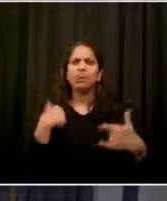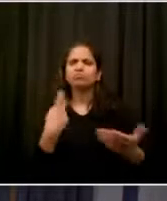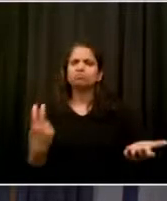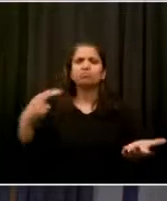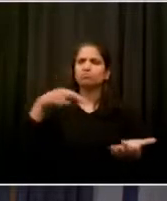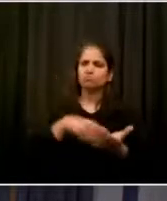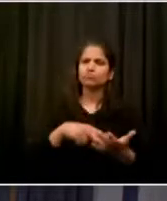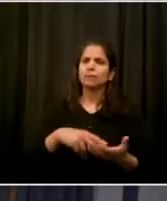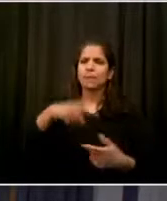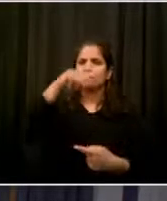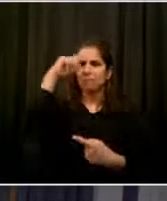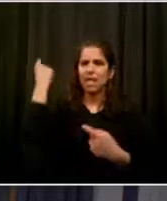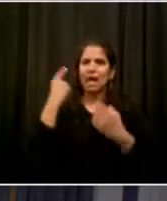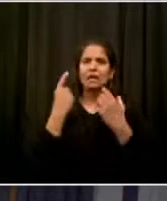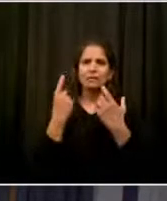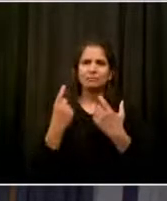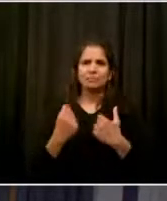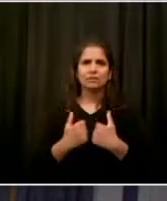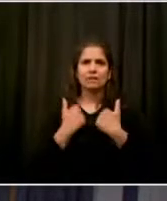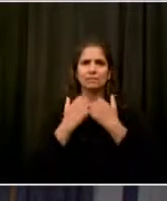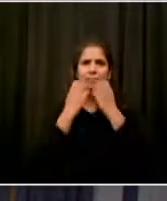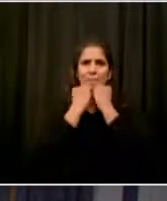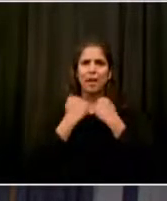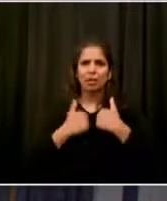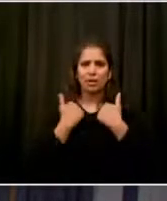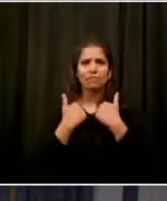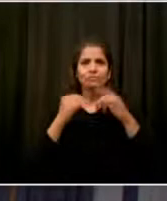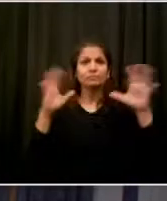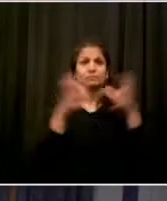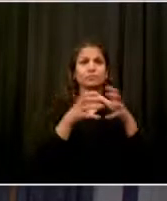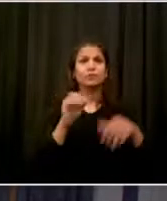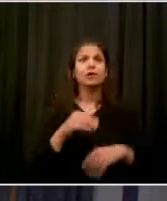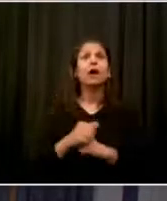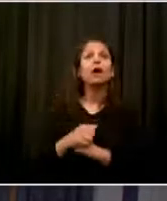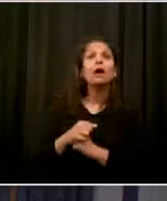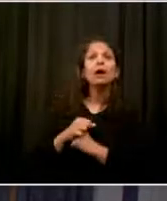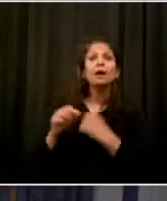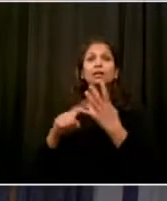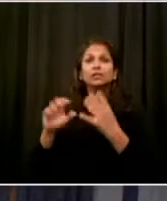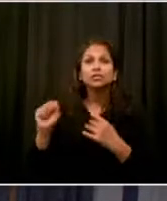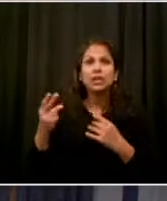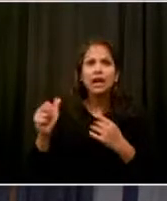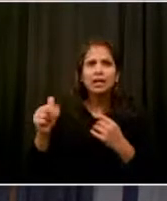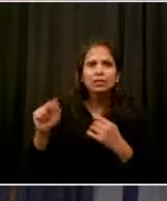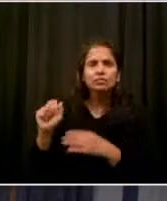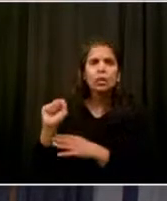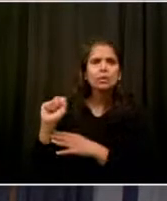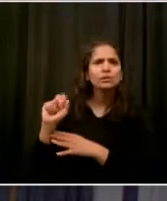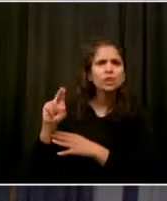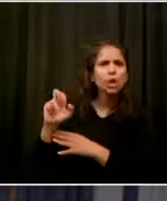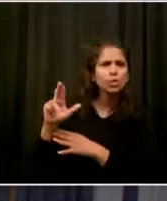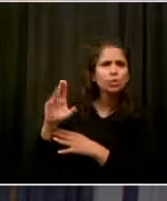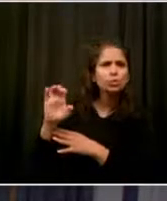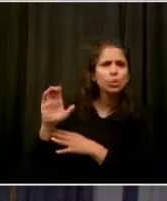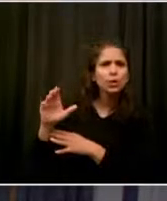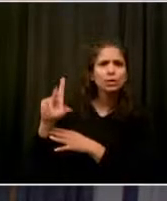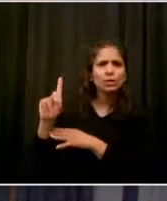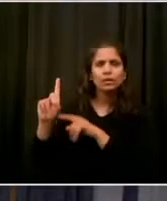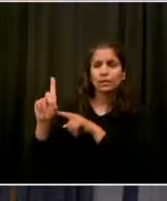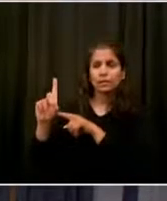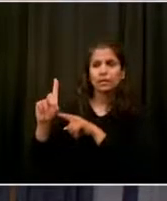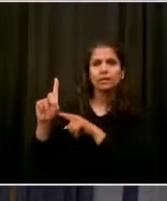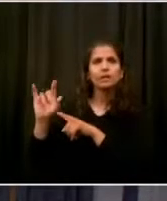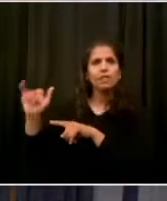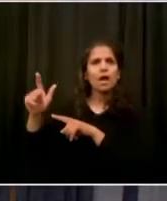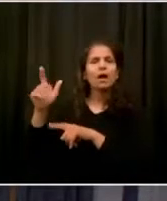Ayesha Sekou, who will speak for the group of activists gathered. Ayesha is the CEO of Street Corner Resources, a